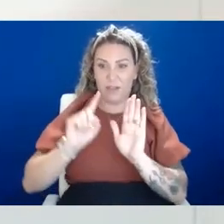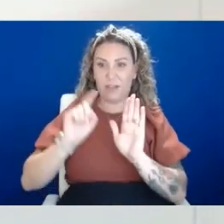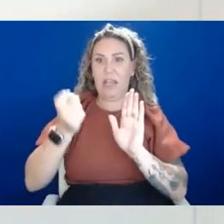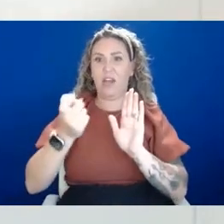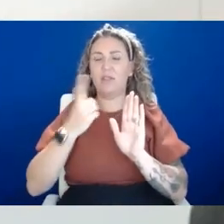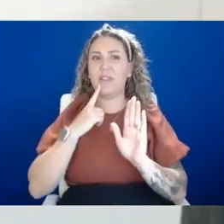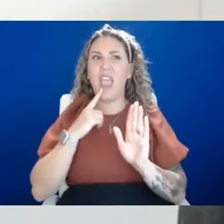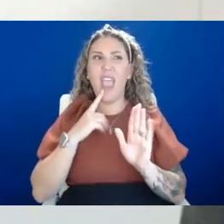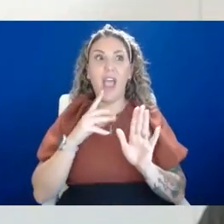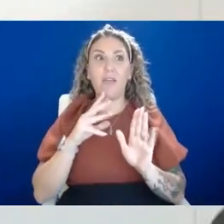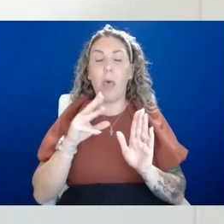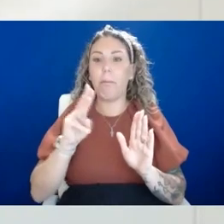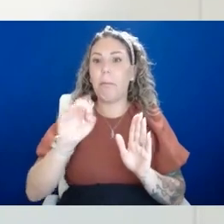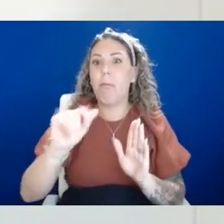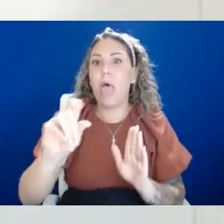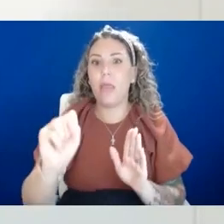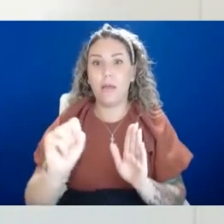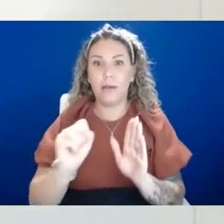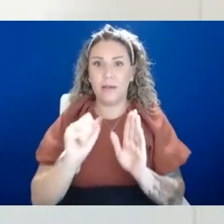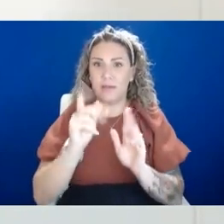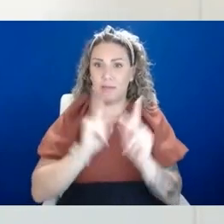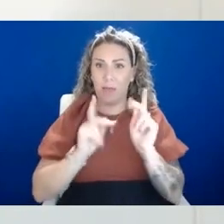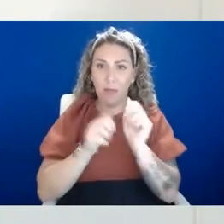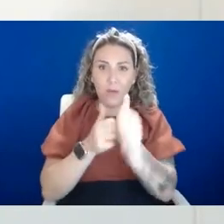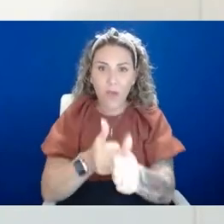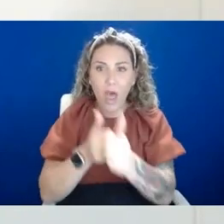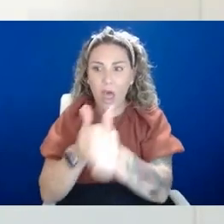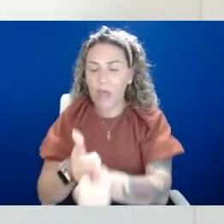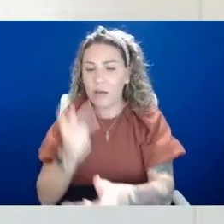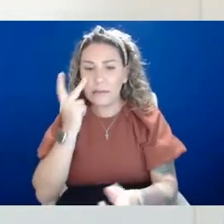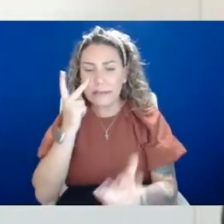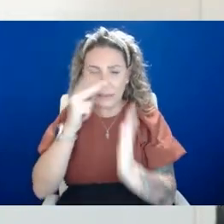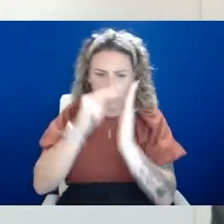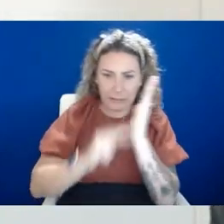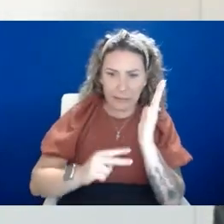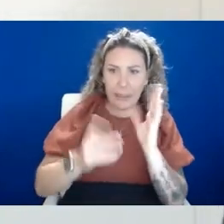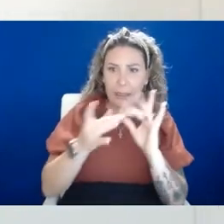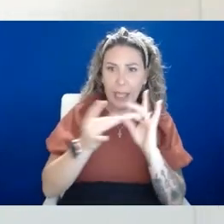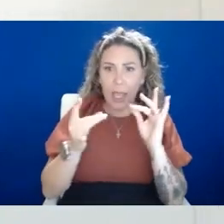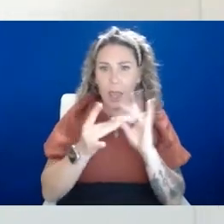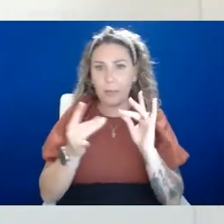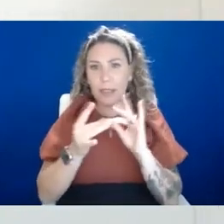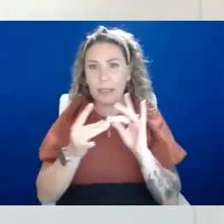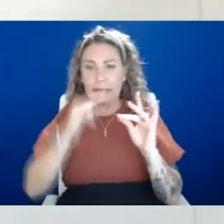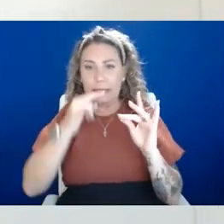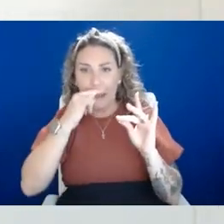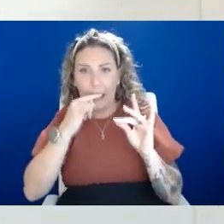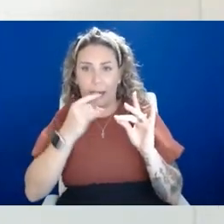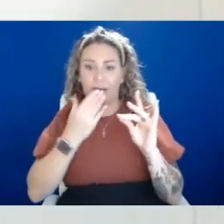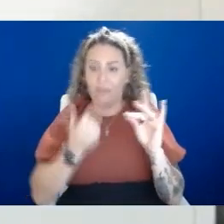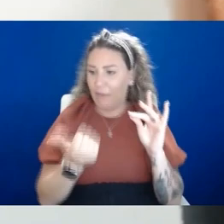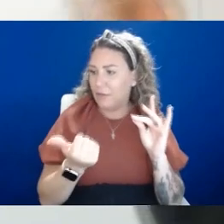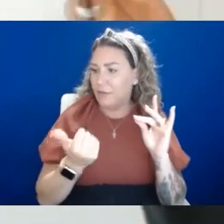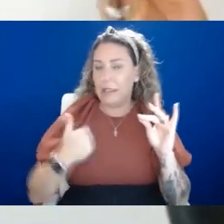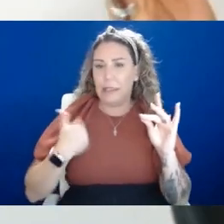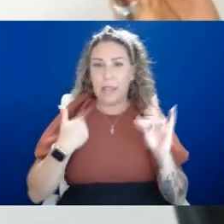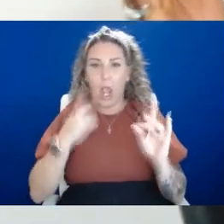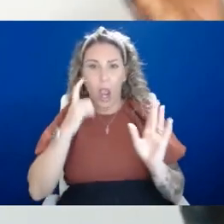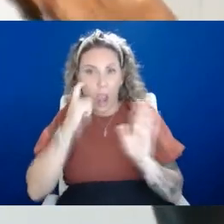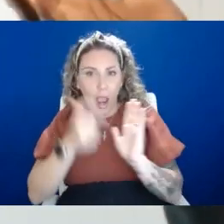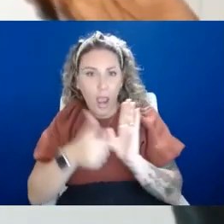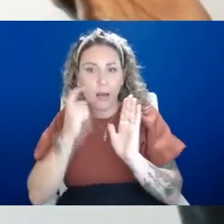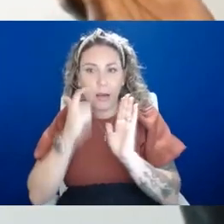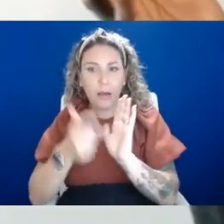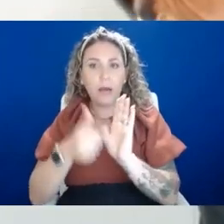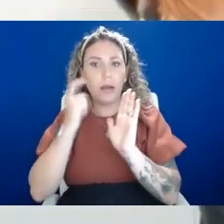And, uh, sometimes we would see comments of, uh, kids, you know, 15 and under just basically identifying with, with